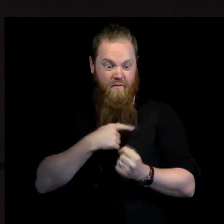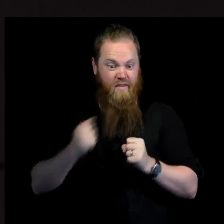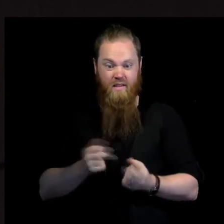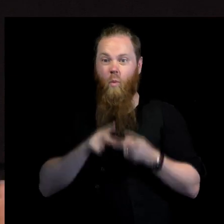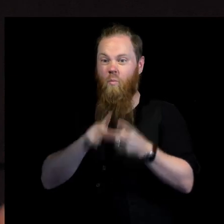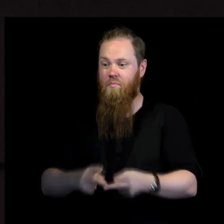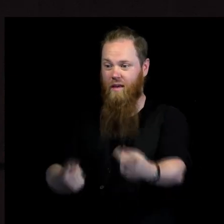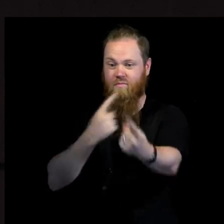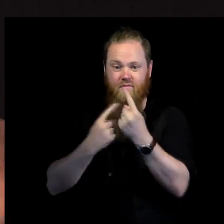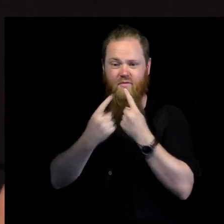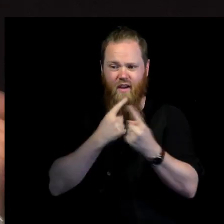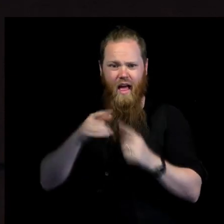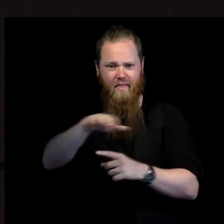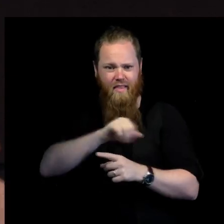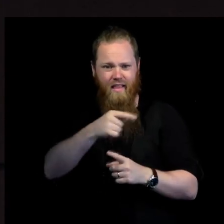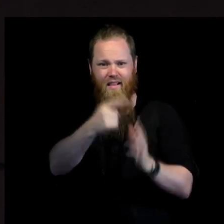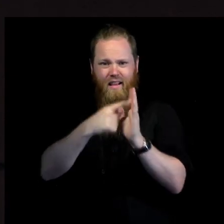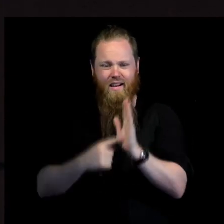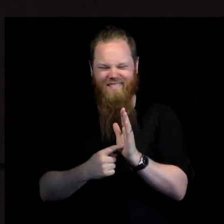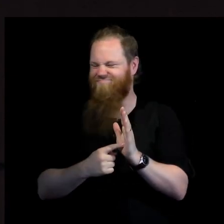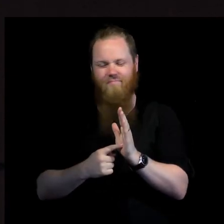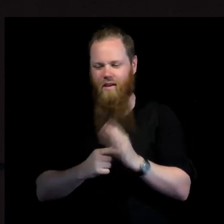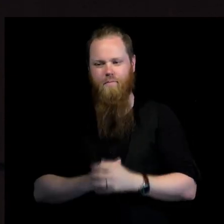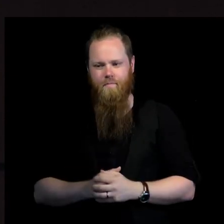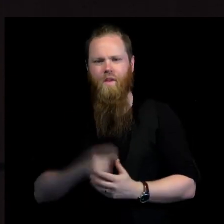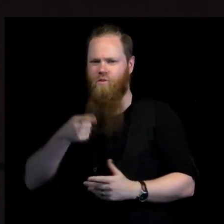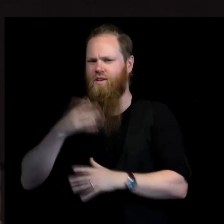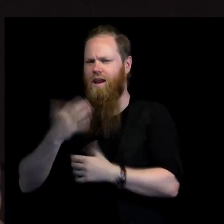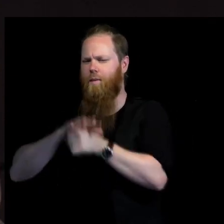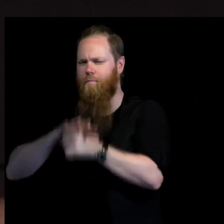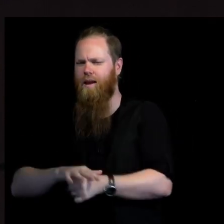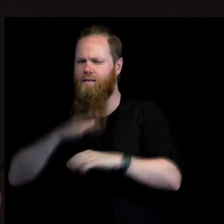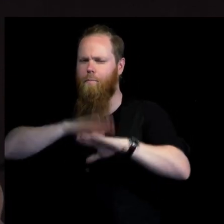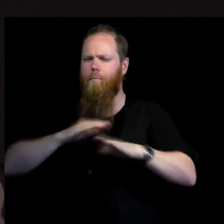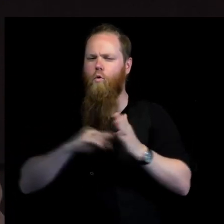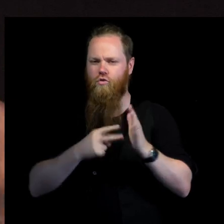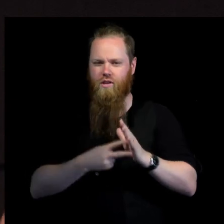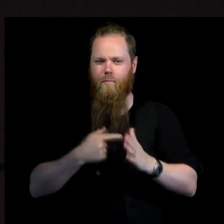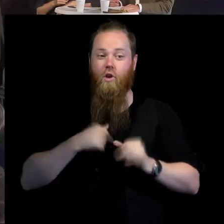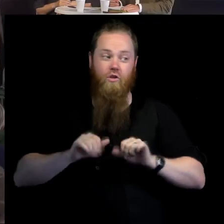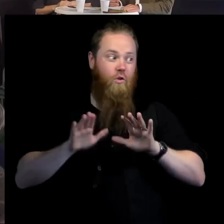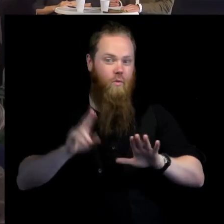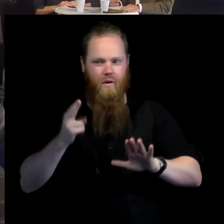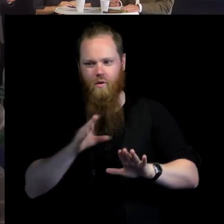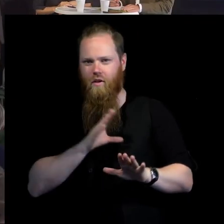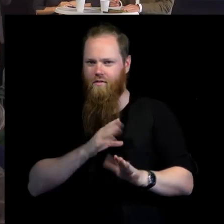discussion one more time. So again, these are the pressures in a way I think in the system. I'll stop there because, of course, there's also many positive aspects of what we